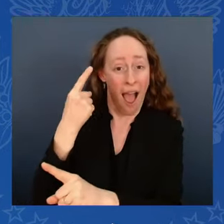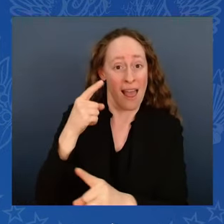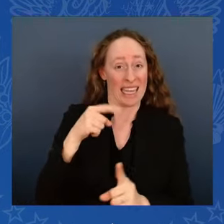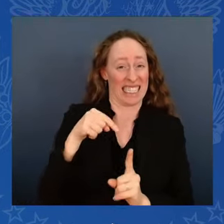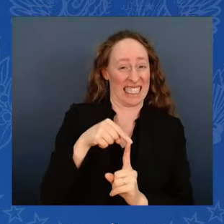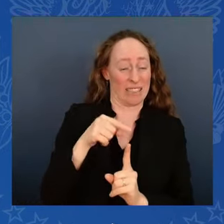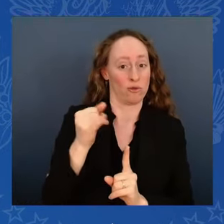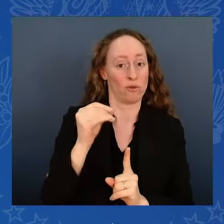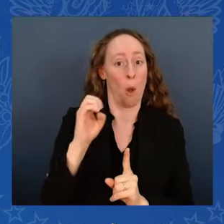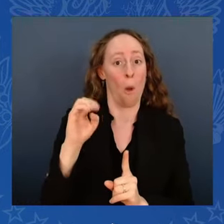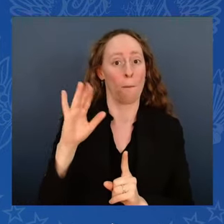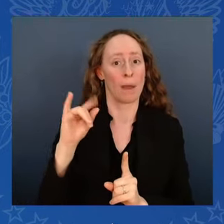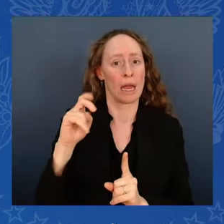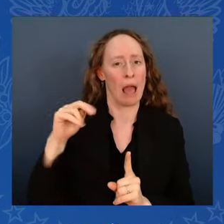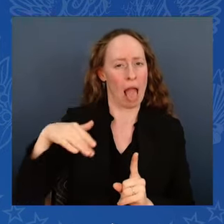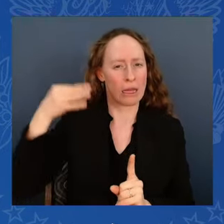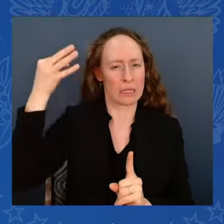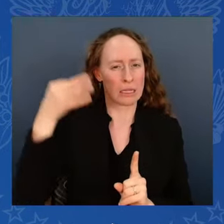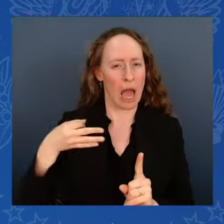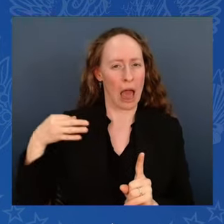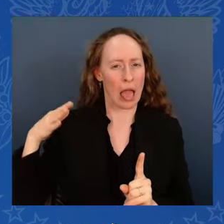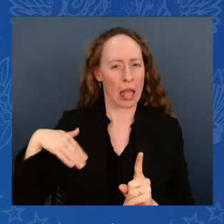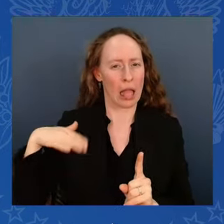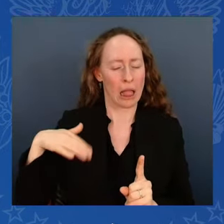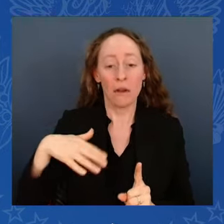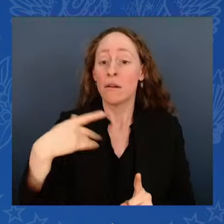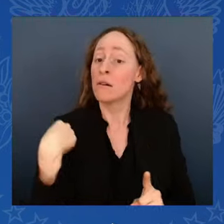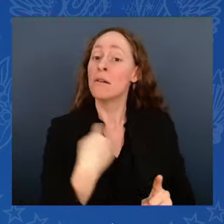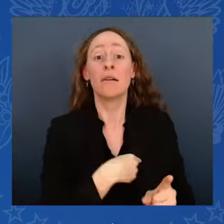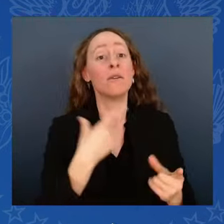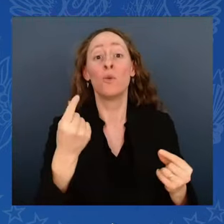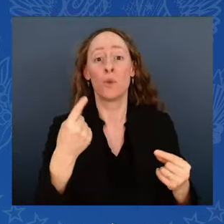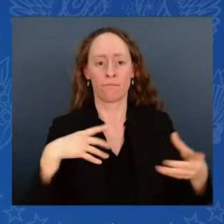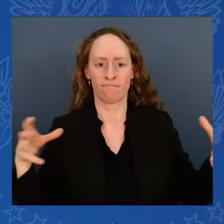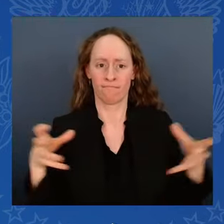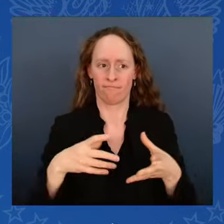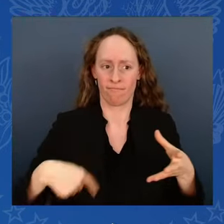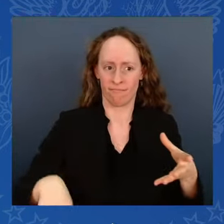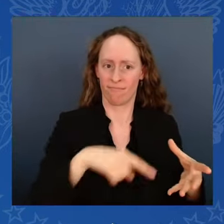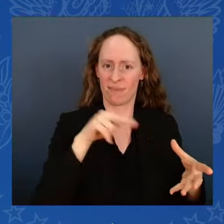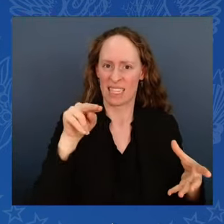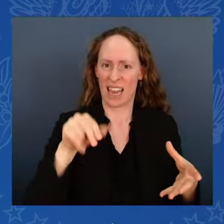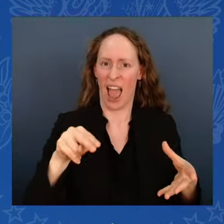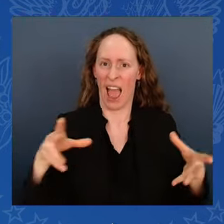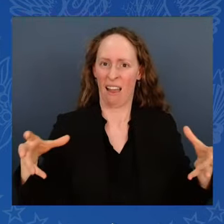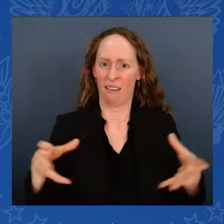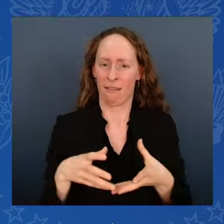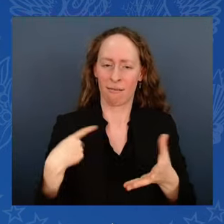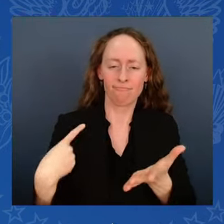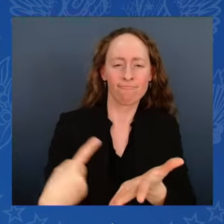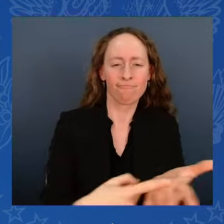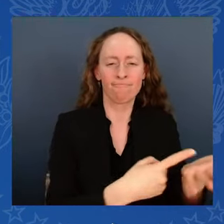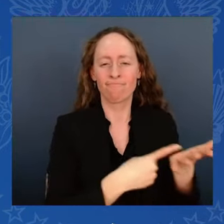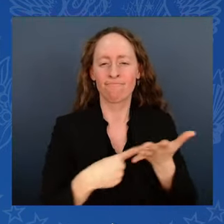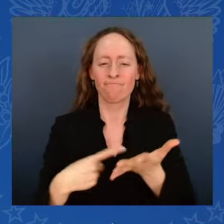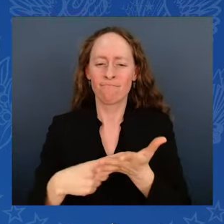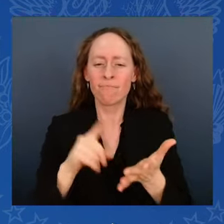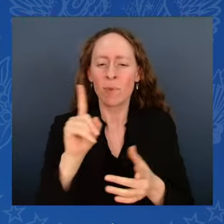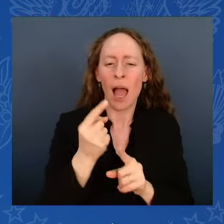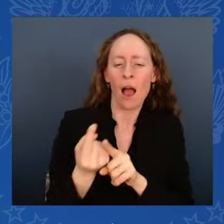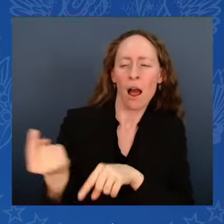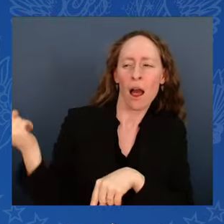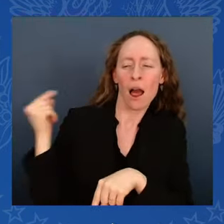president. And he looked at Martin Luther King, the third night in the back room and he said this ugliness in